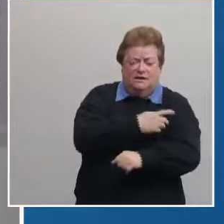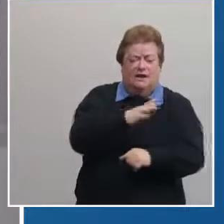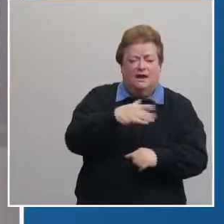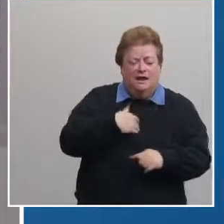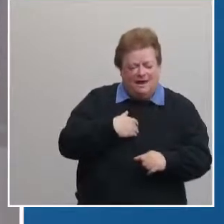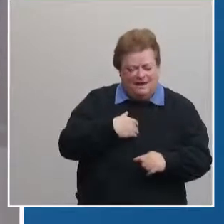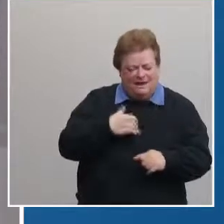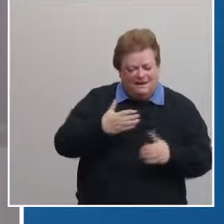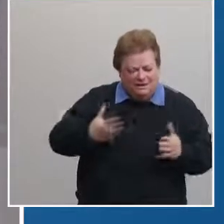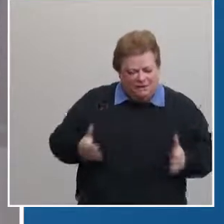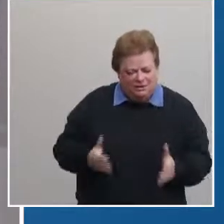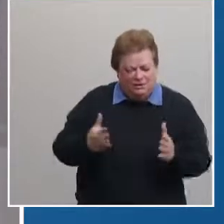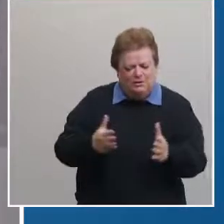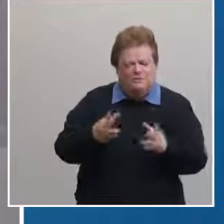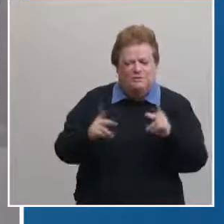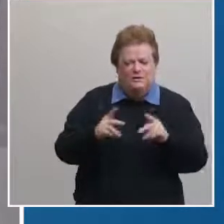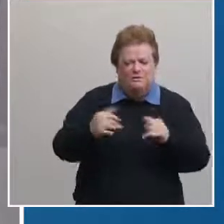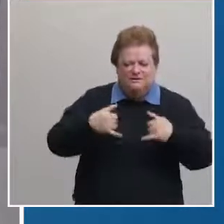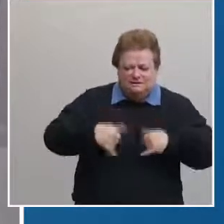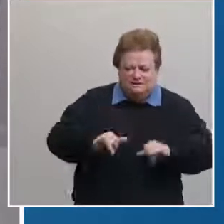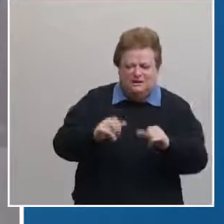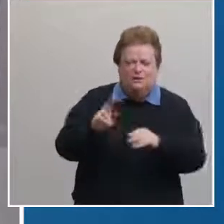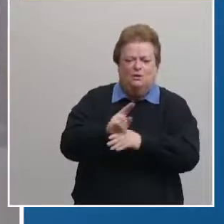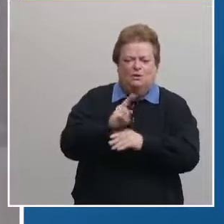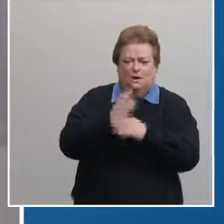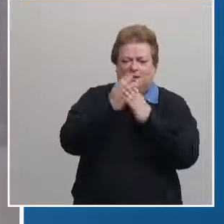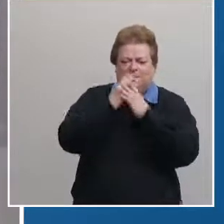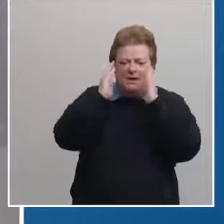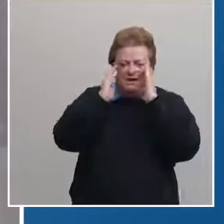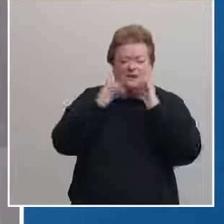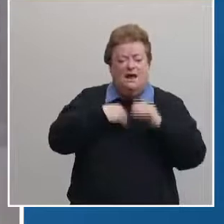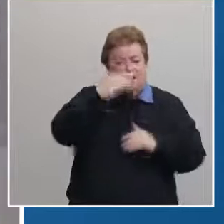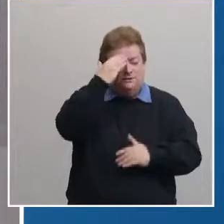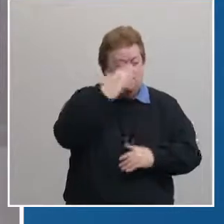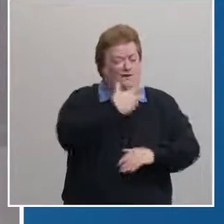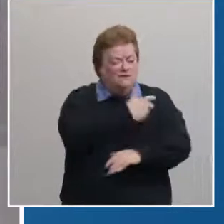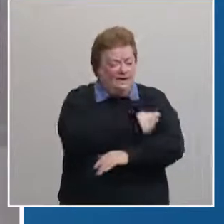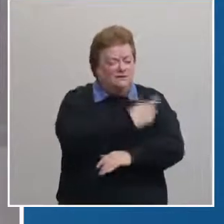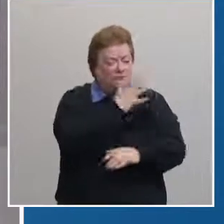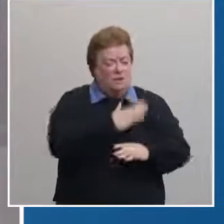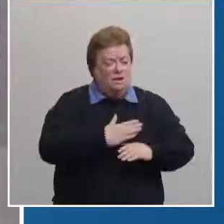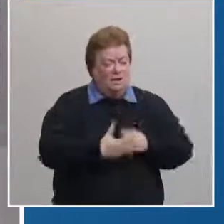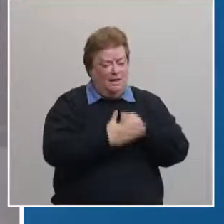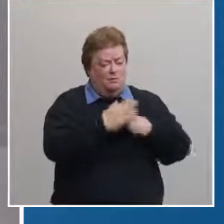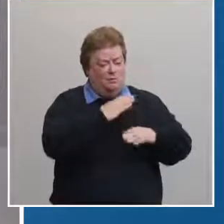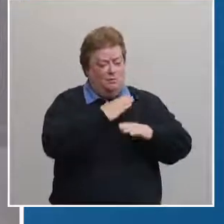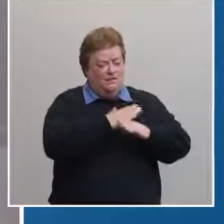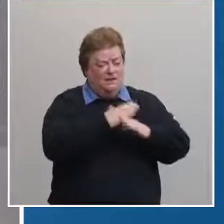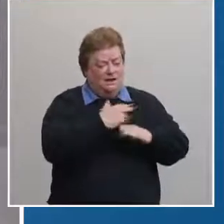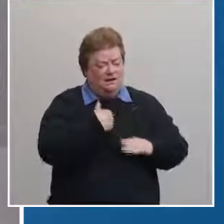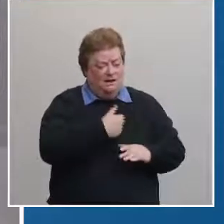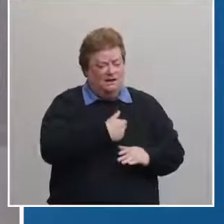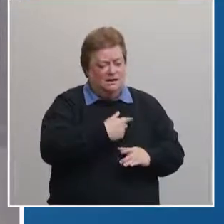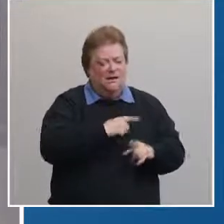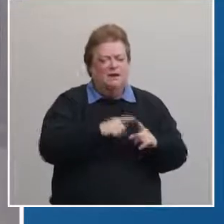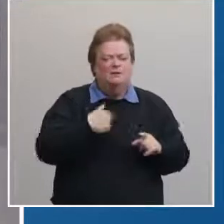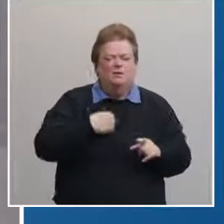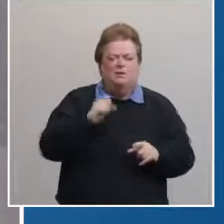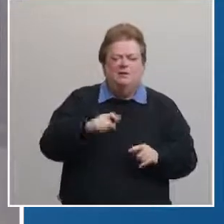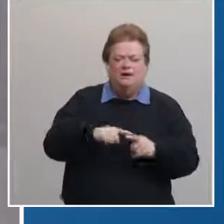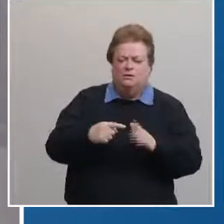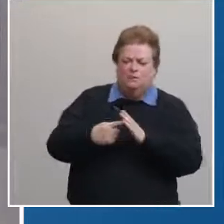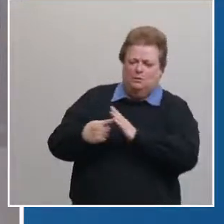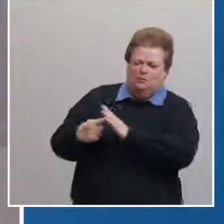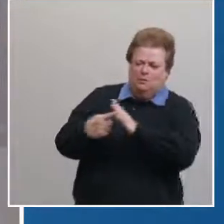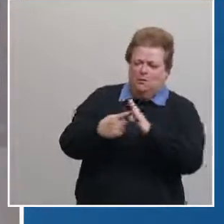everybody wear their masks yes a vaccine is going to protect us really well but we also need to model good behavior